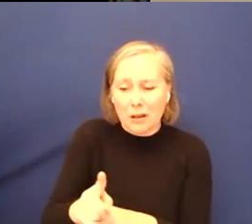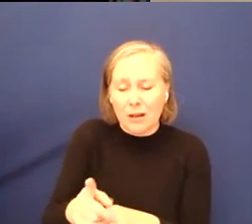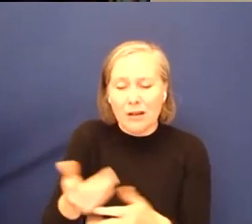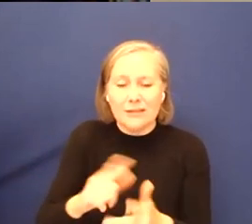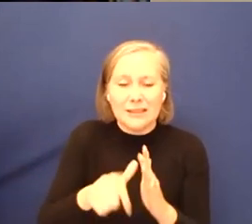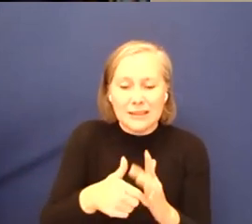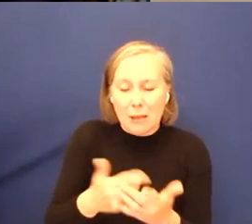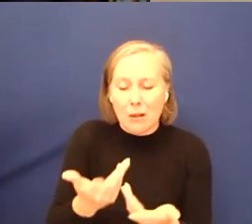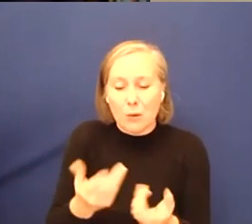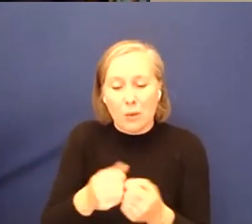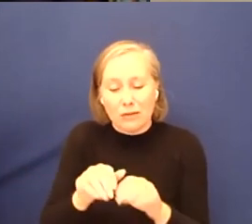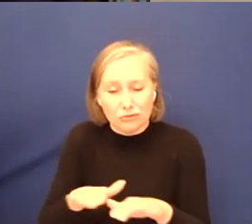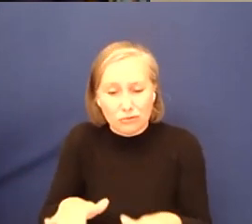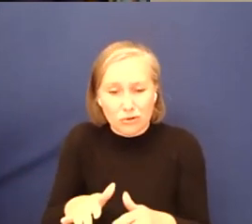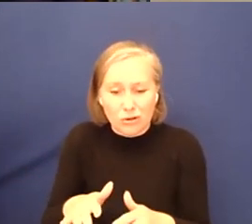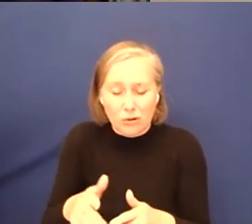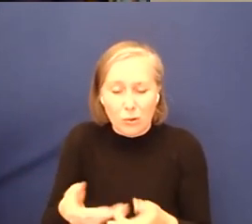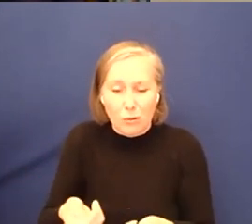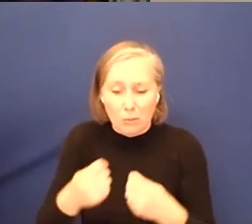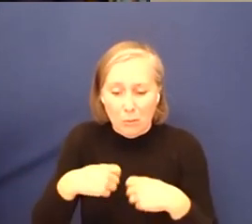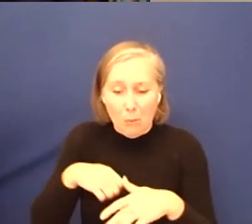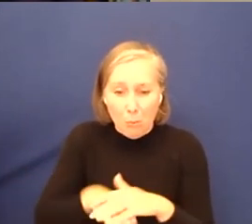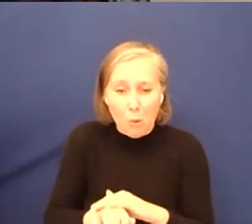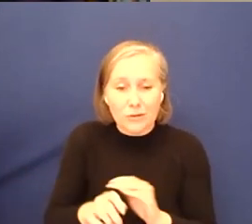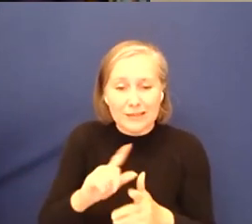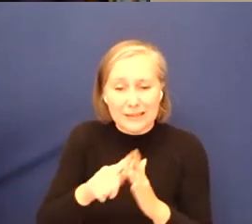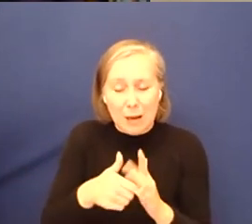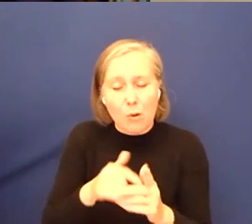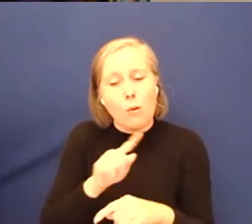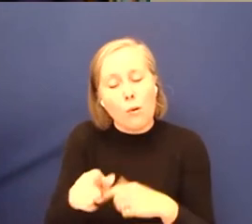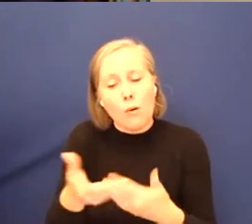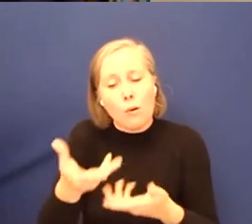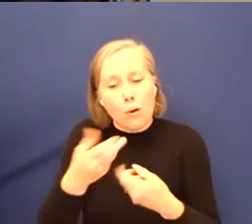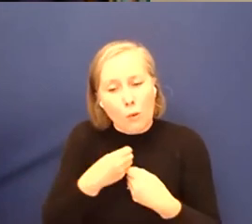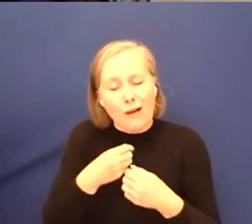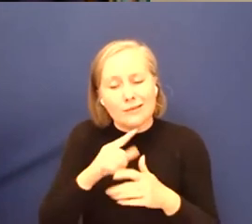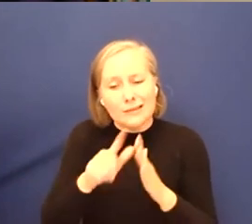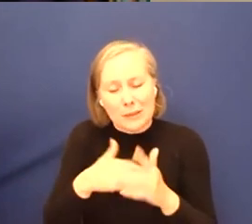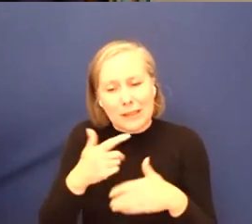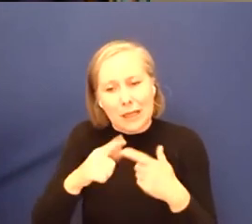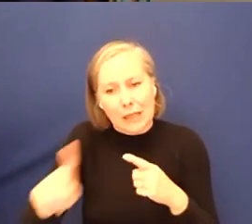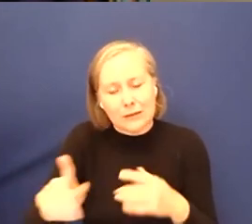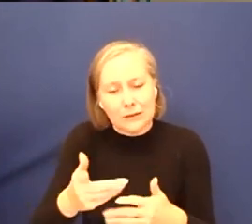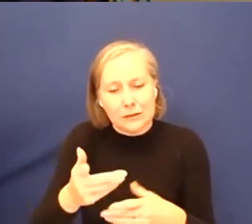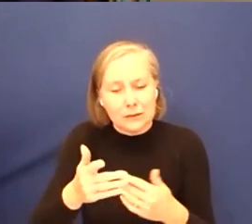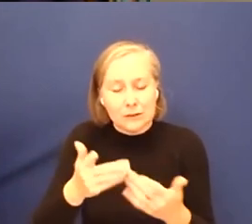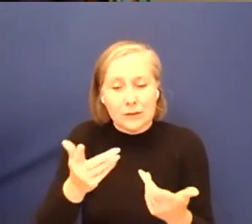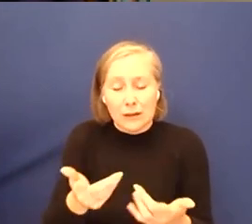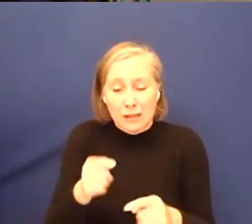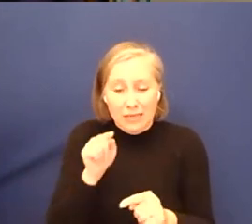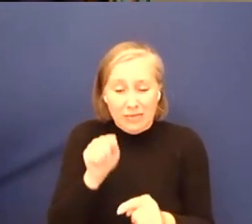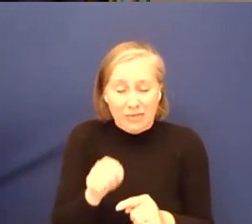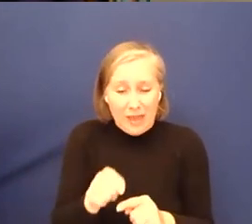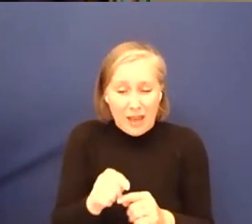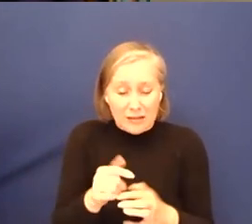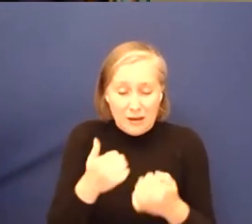impairments or have been born disabled. And I think that that's one of the critical things about in